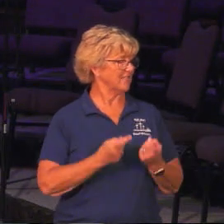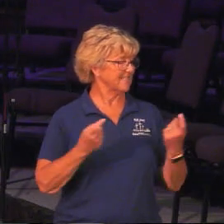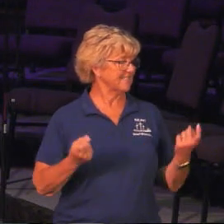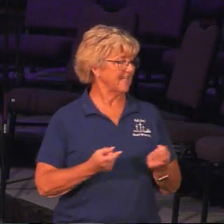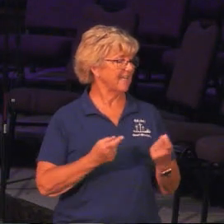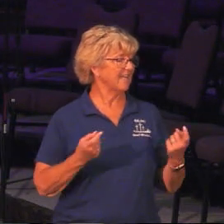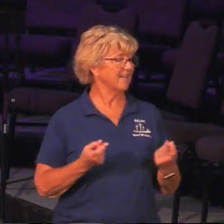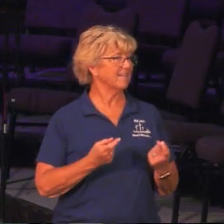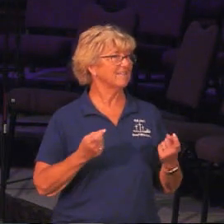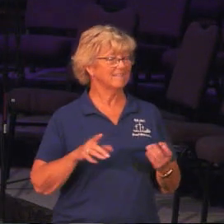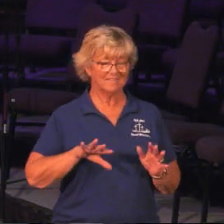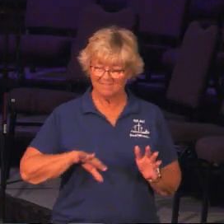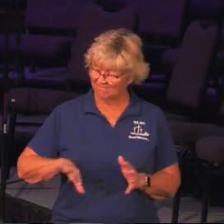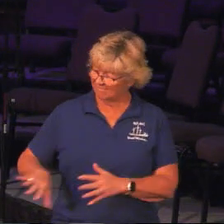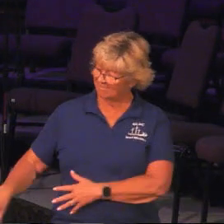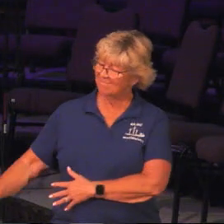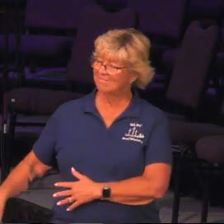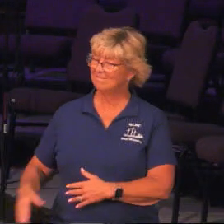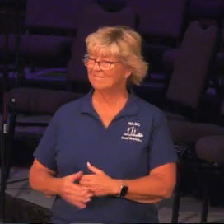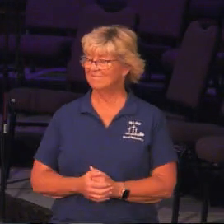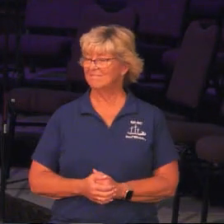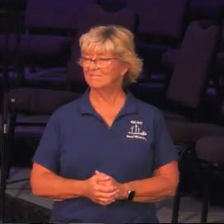into the depths of the sea.